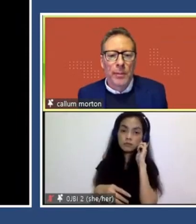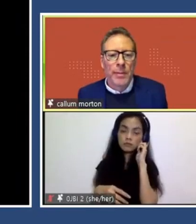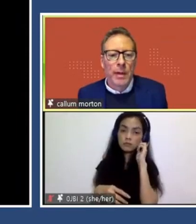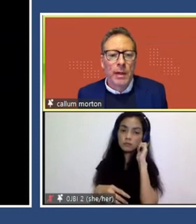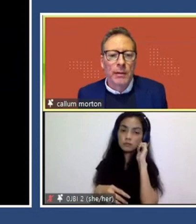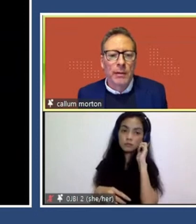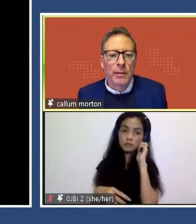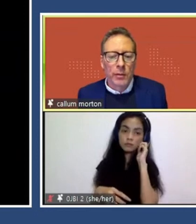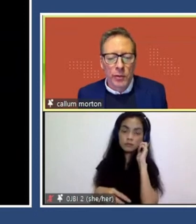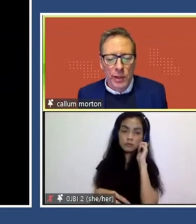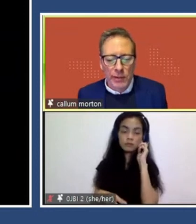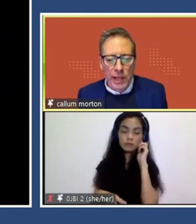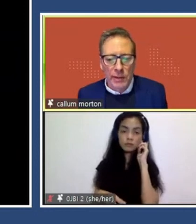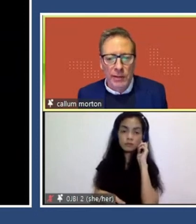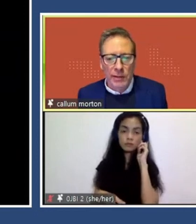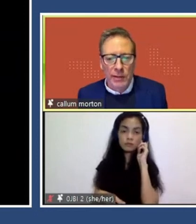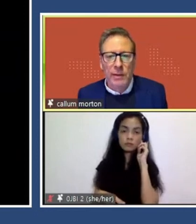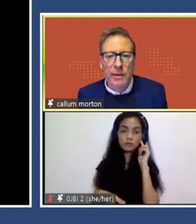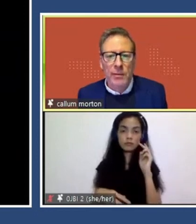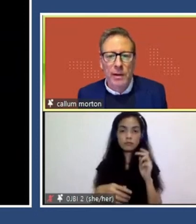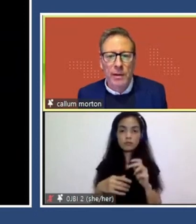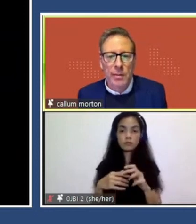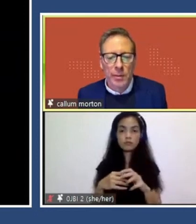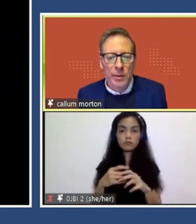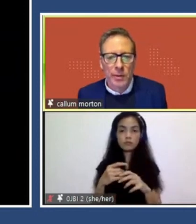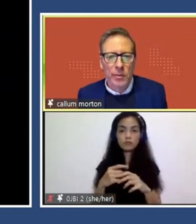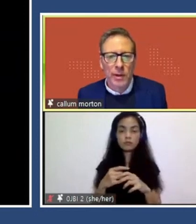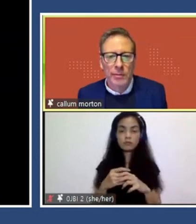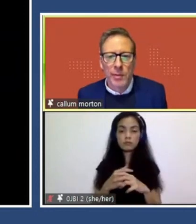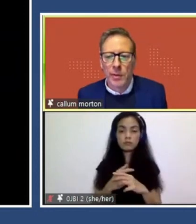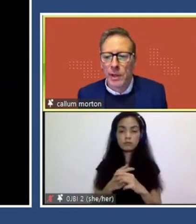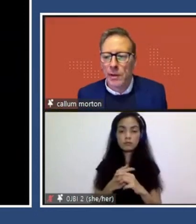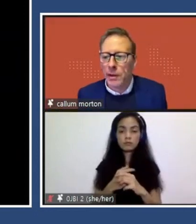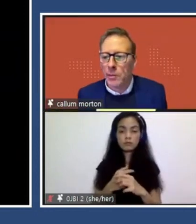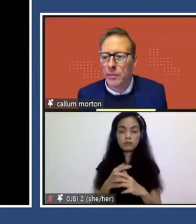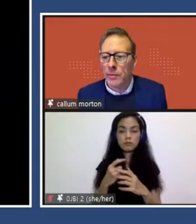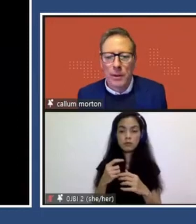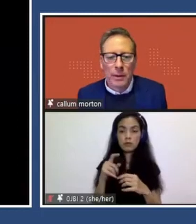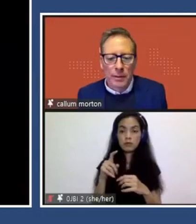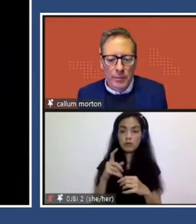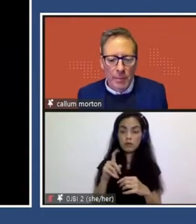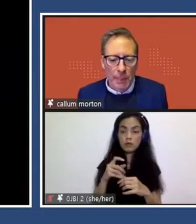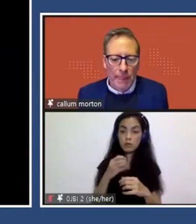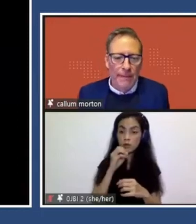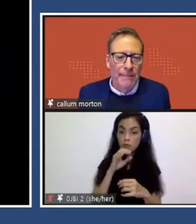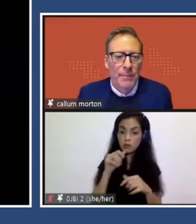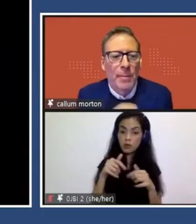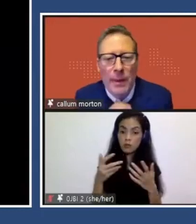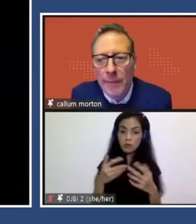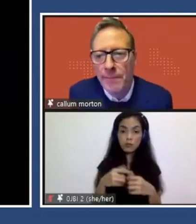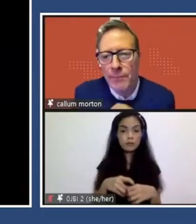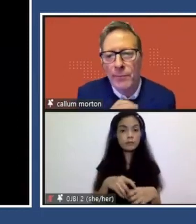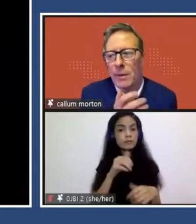Um, maybe I can do that at the end. Is that right? Is that what we're going to do or rather than respond now? Yes, Professor Martin. I think we